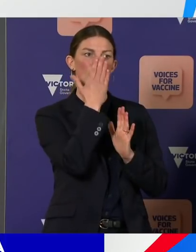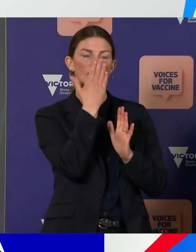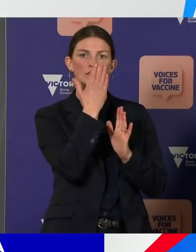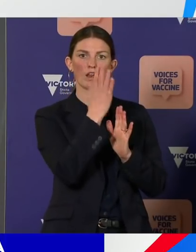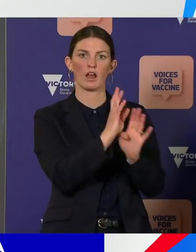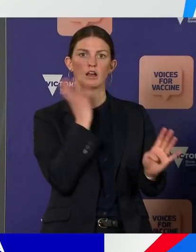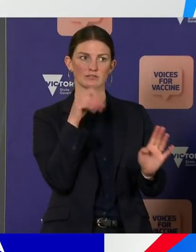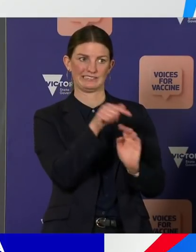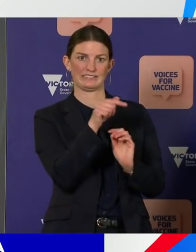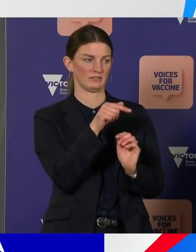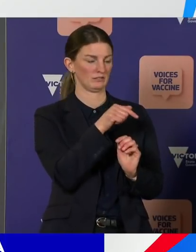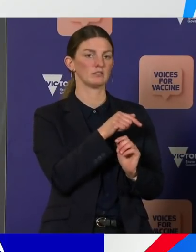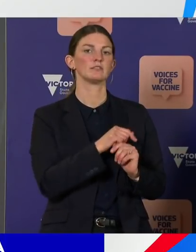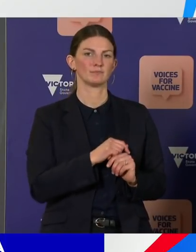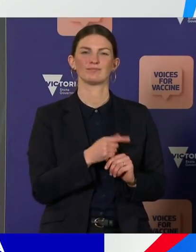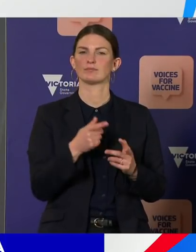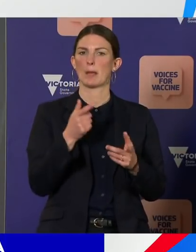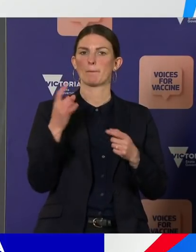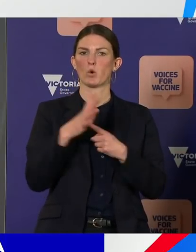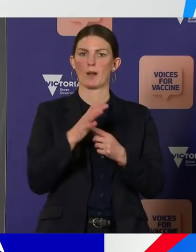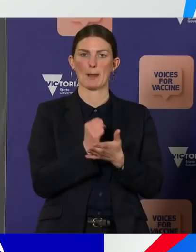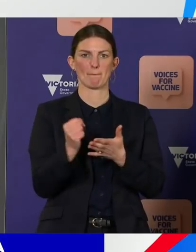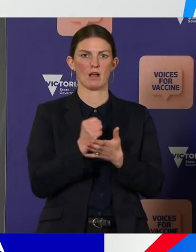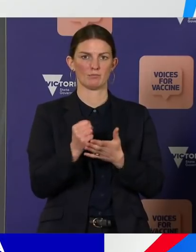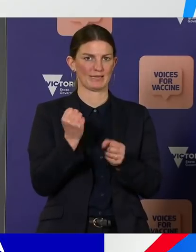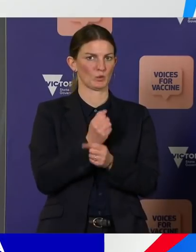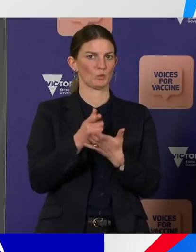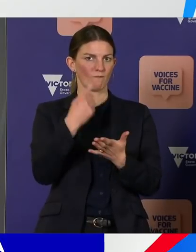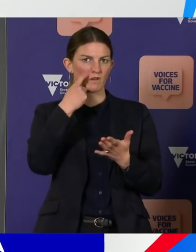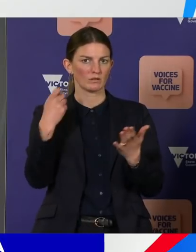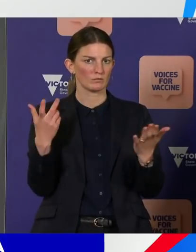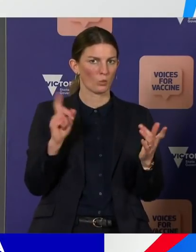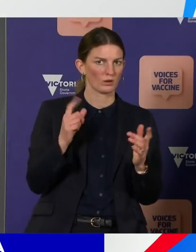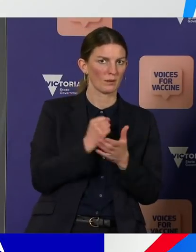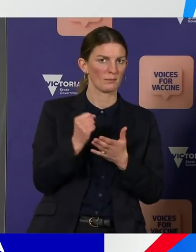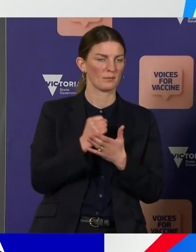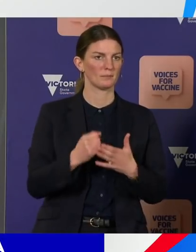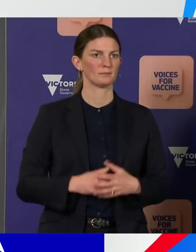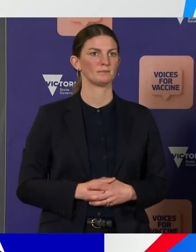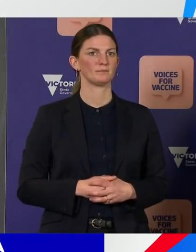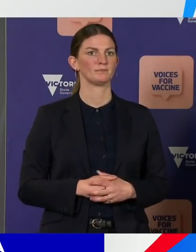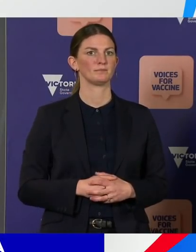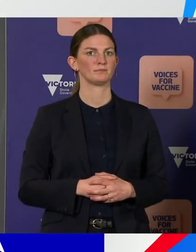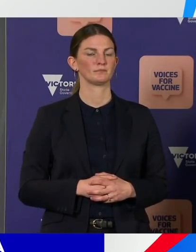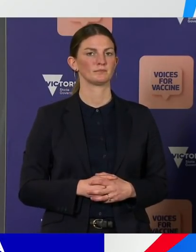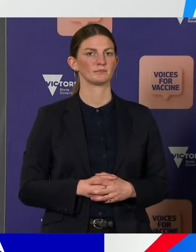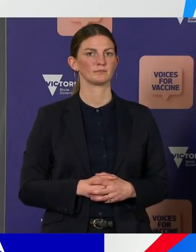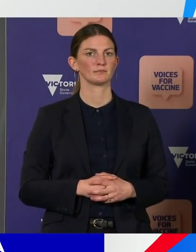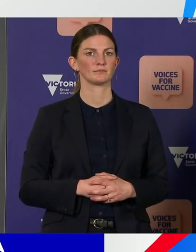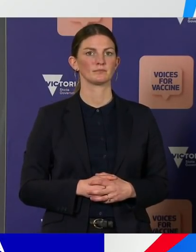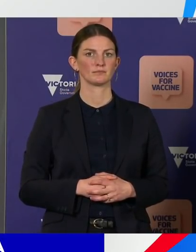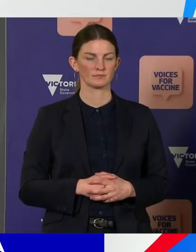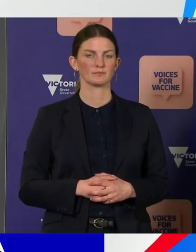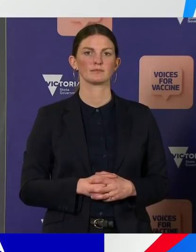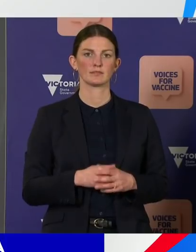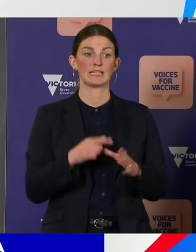get them into their exams as soon as we possibly can. This also picks up our year 11s, who